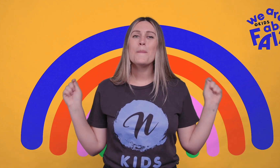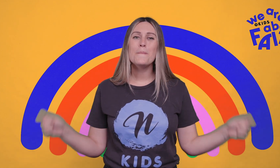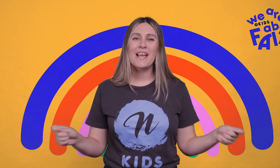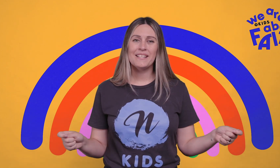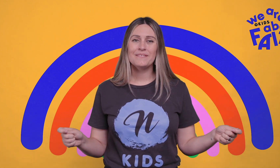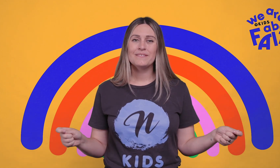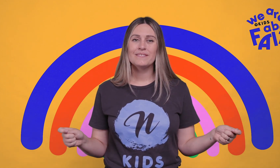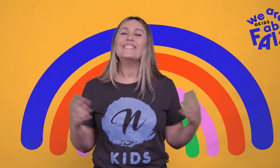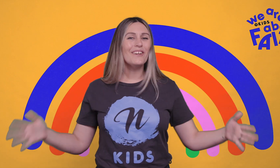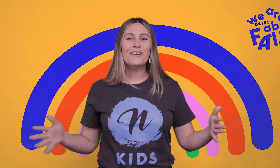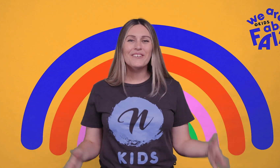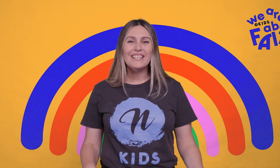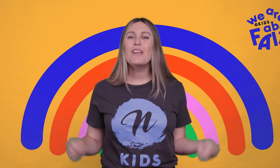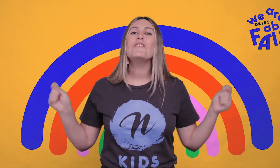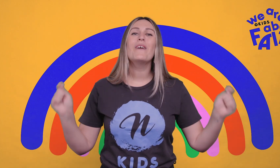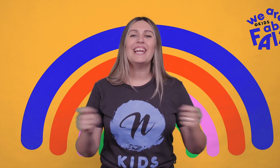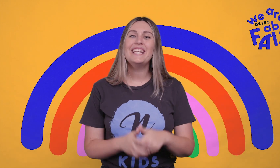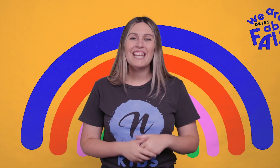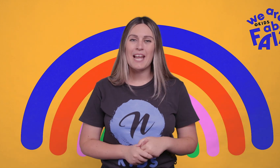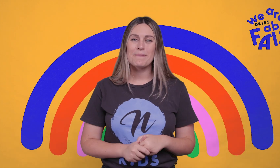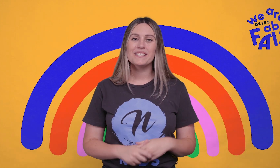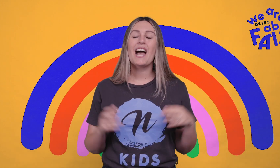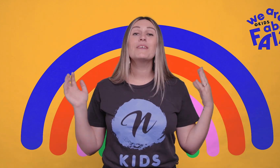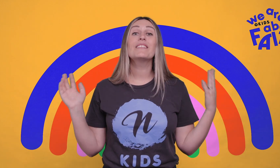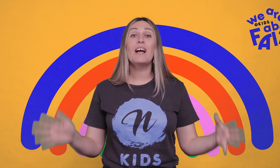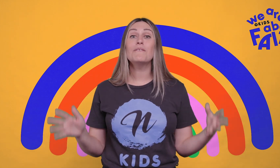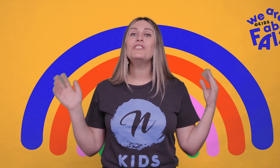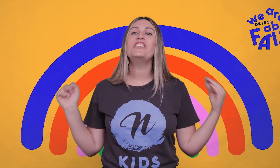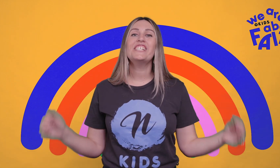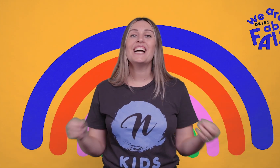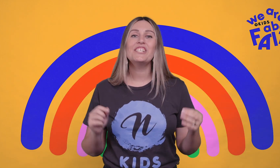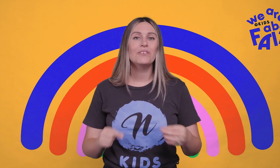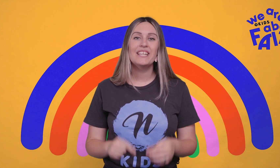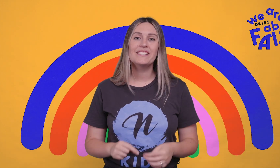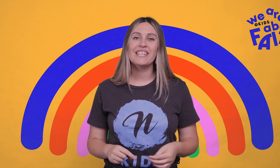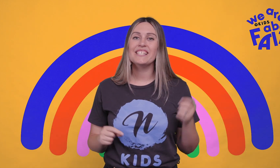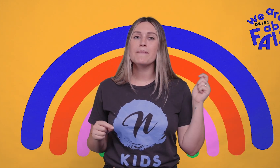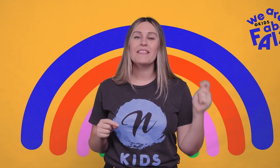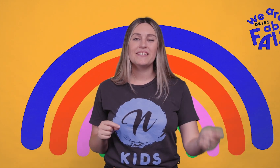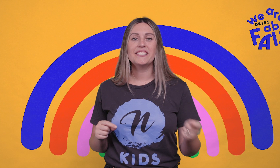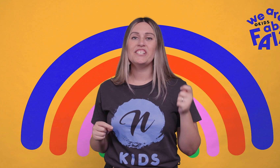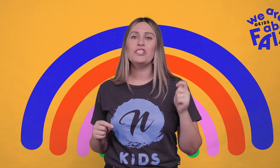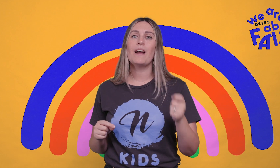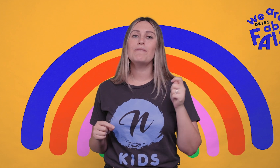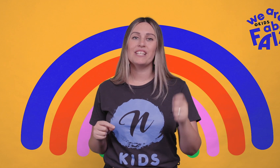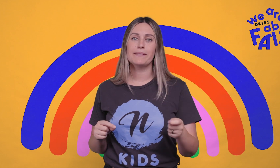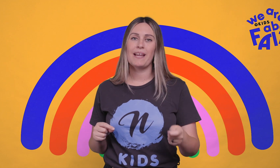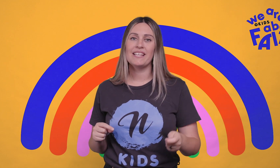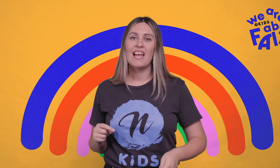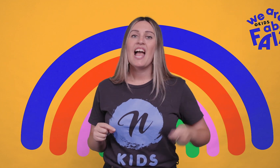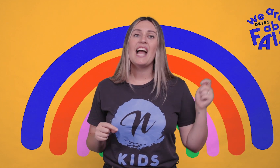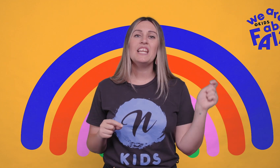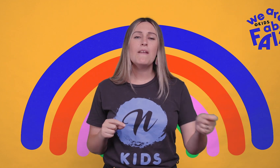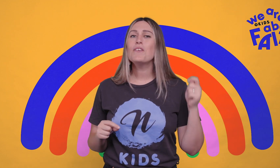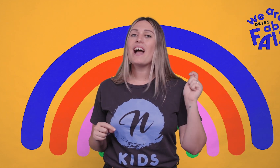Amen. So good. If you are in campus. I would love you to chat to your kids leaders. About the decision you have just